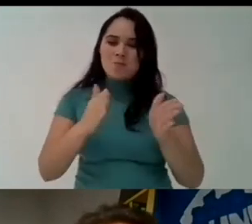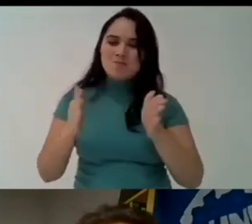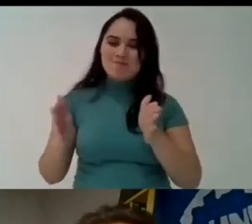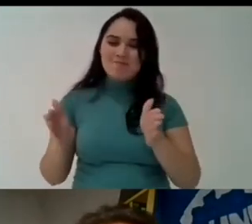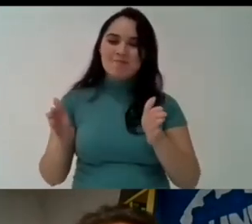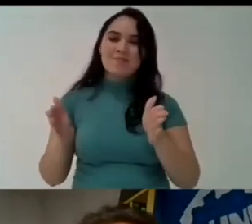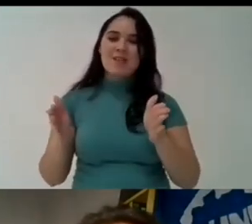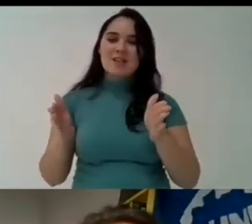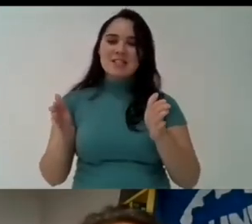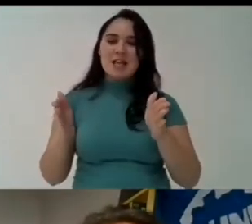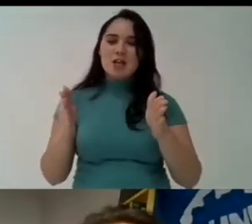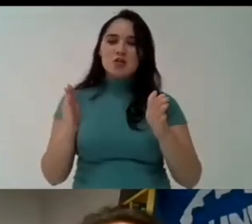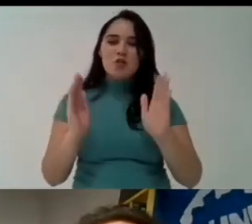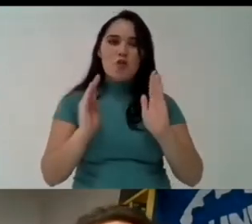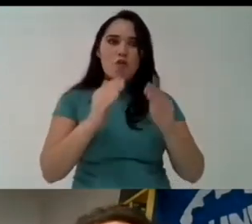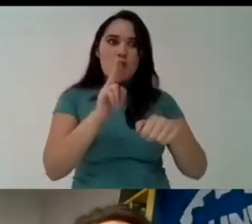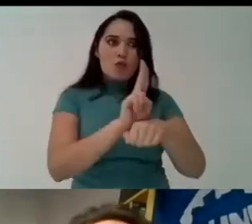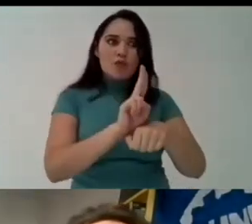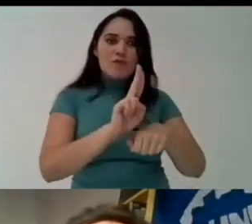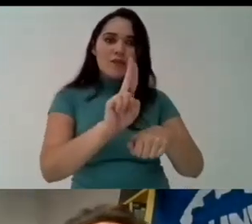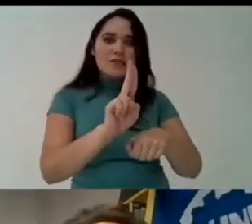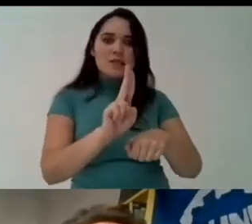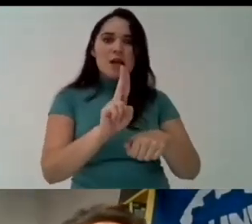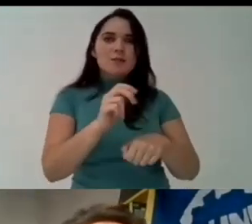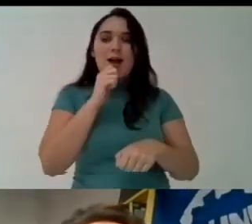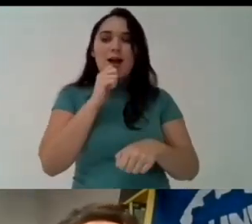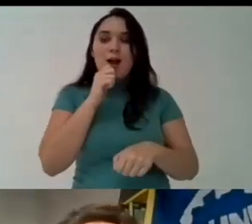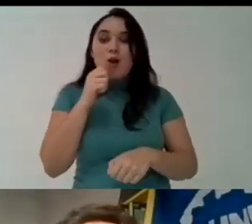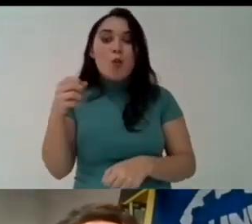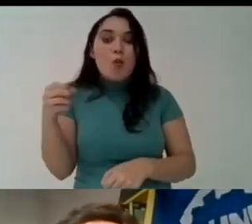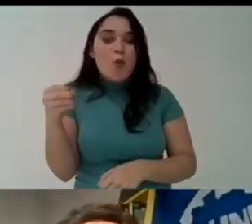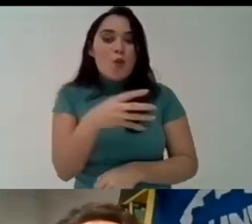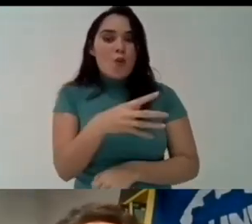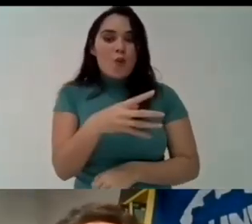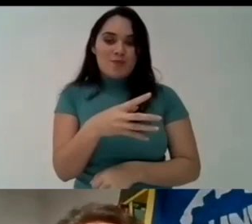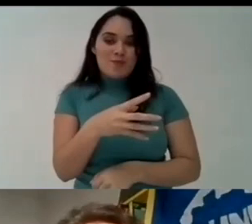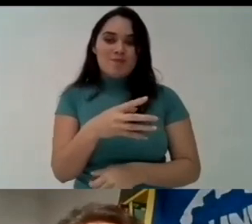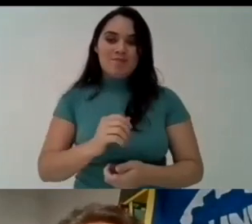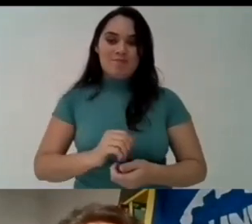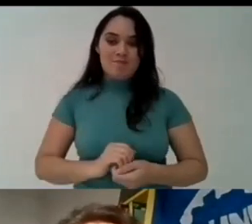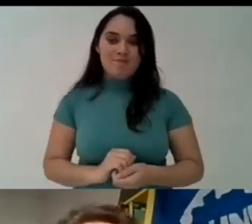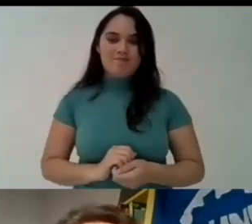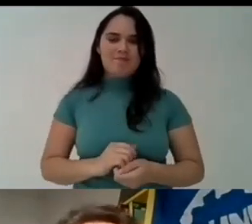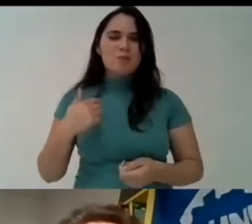of university education is something very recent